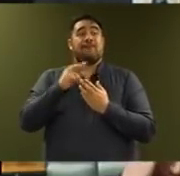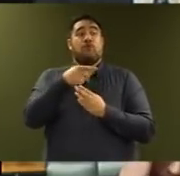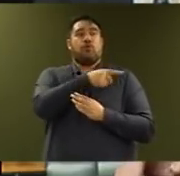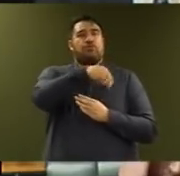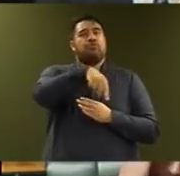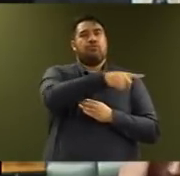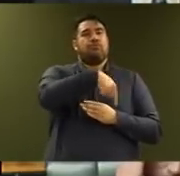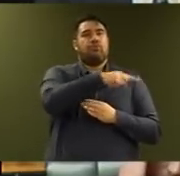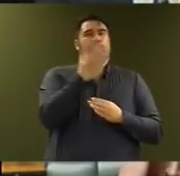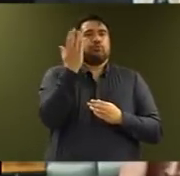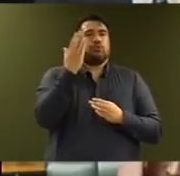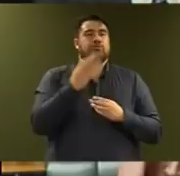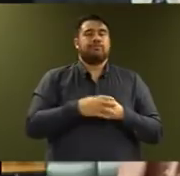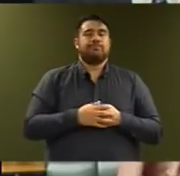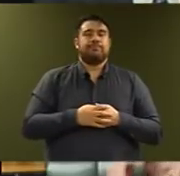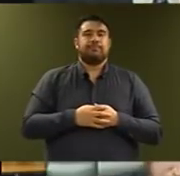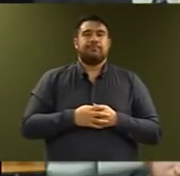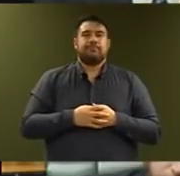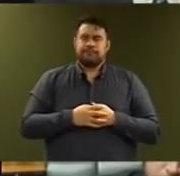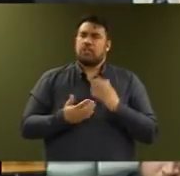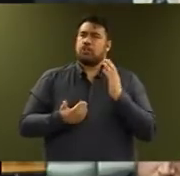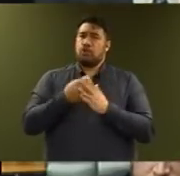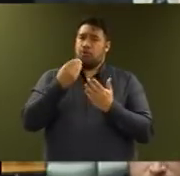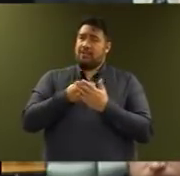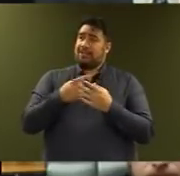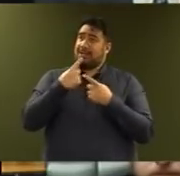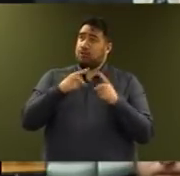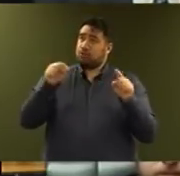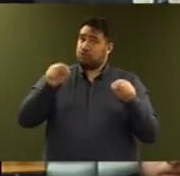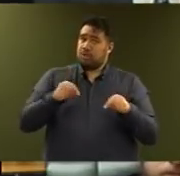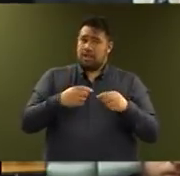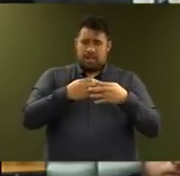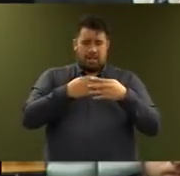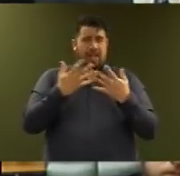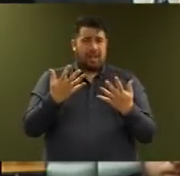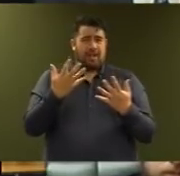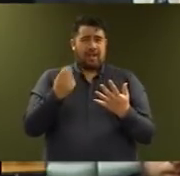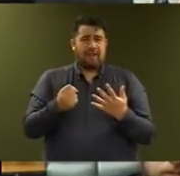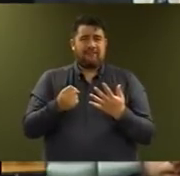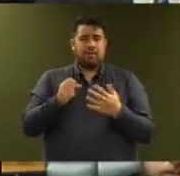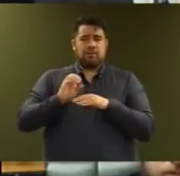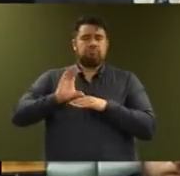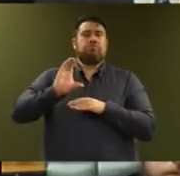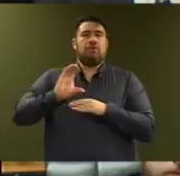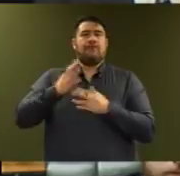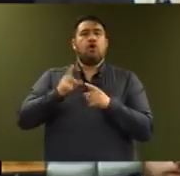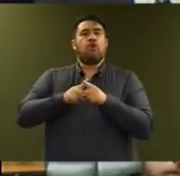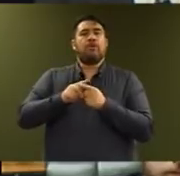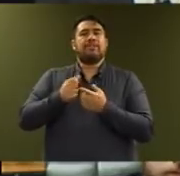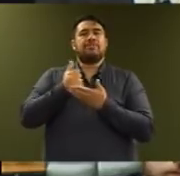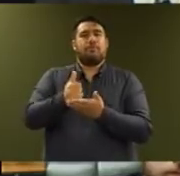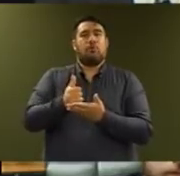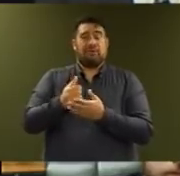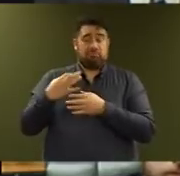schools. Mr Speaker, the new funding announced today includes a long overdue boost for learning support to help